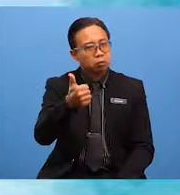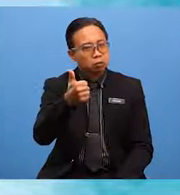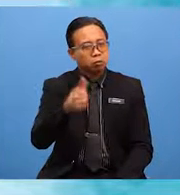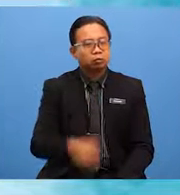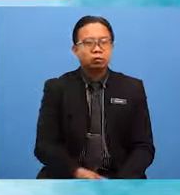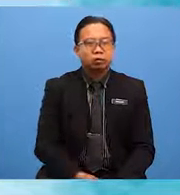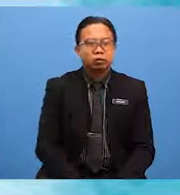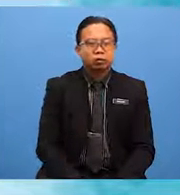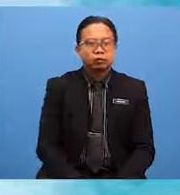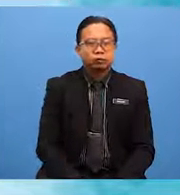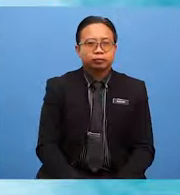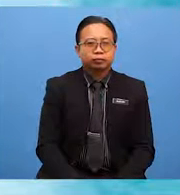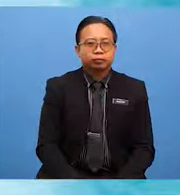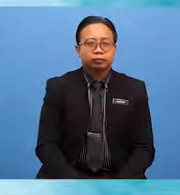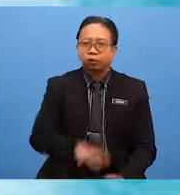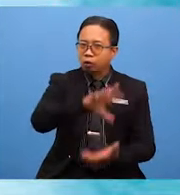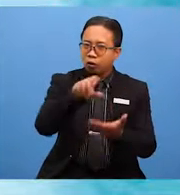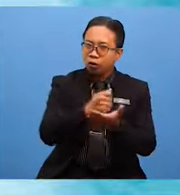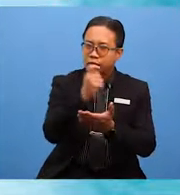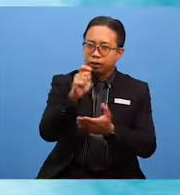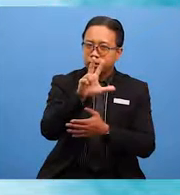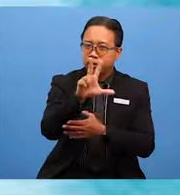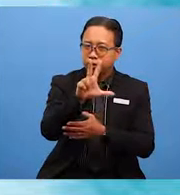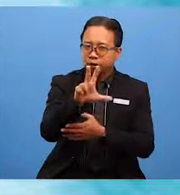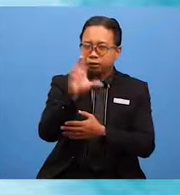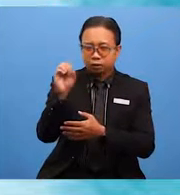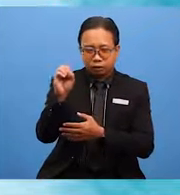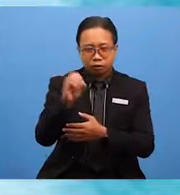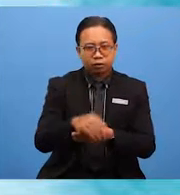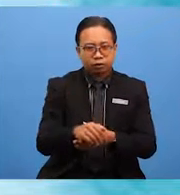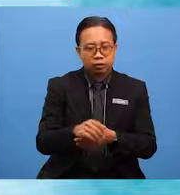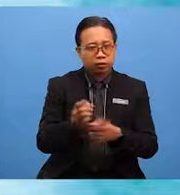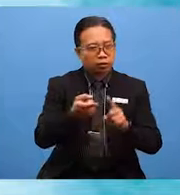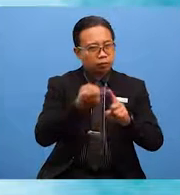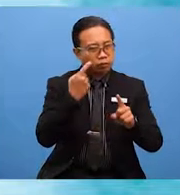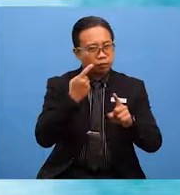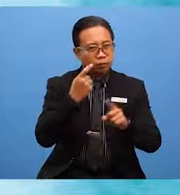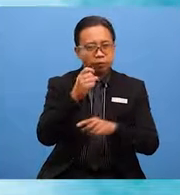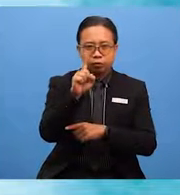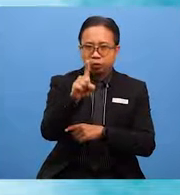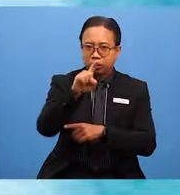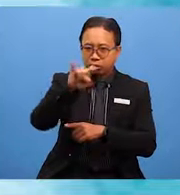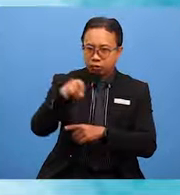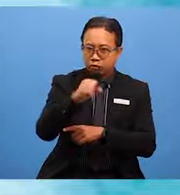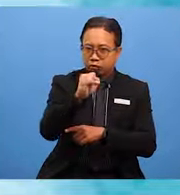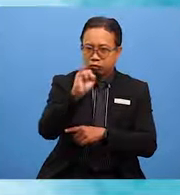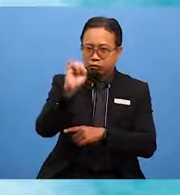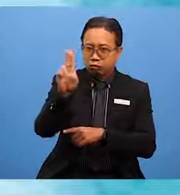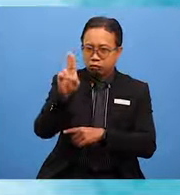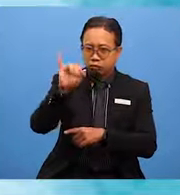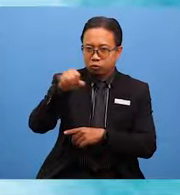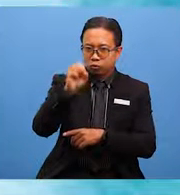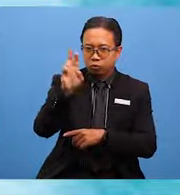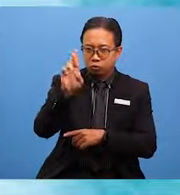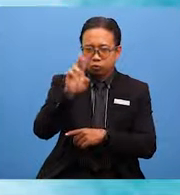flawless in her elements. All the 30 students from Form 1 Jujo proved themselves to be talented